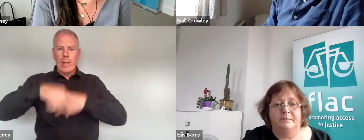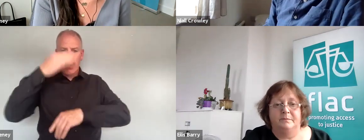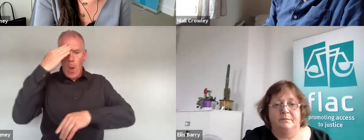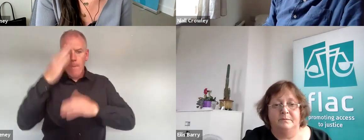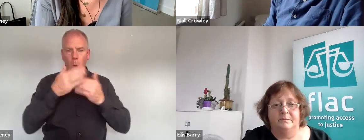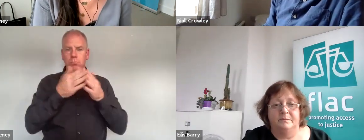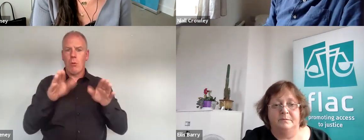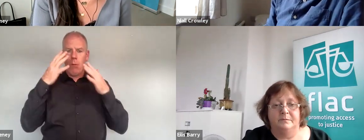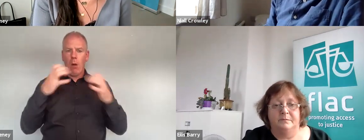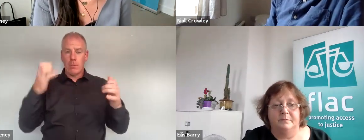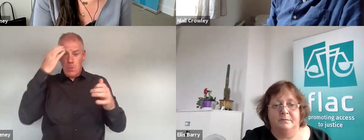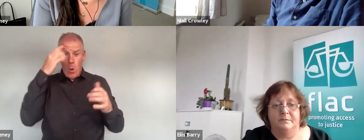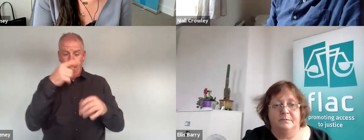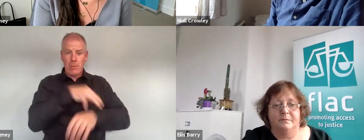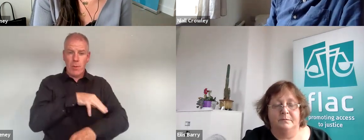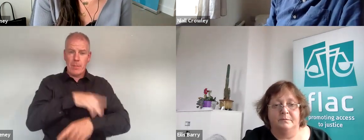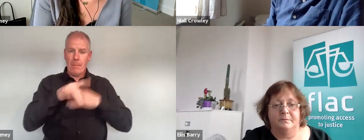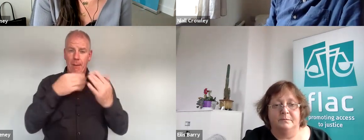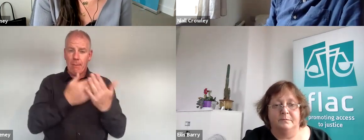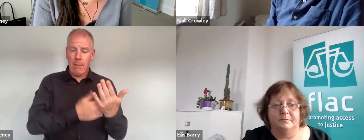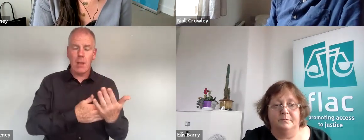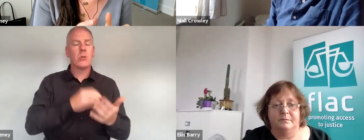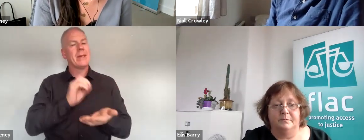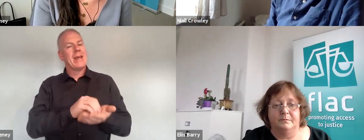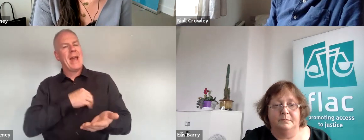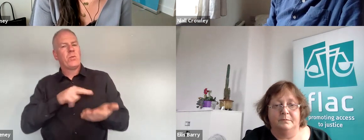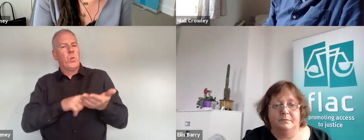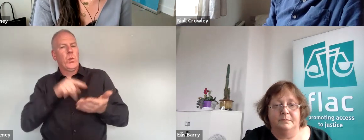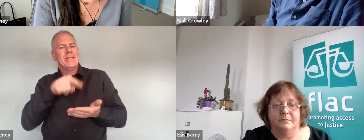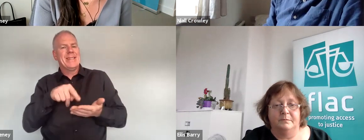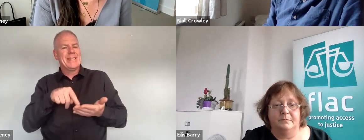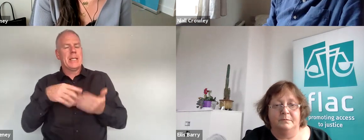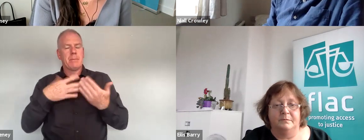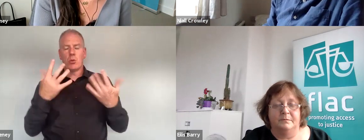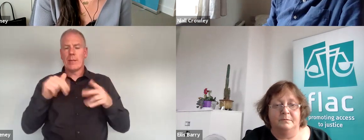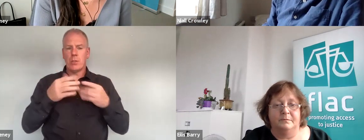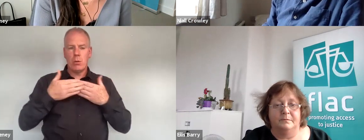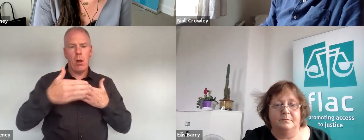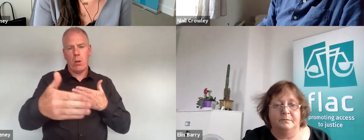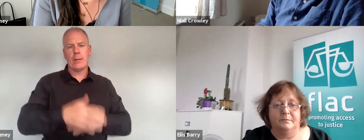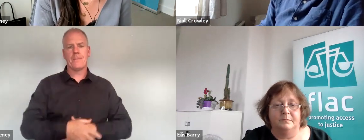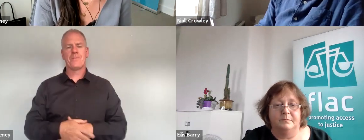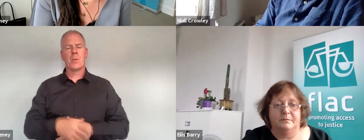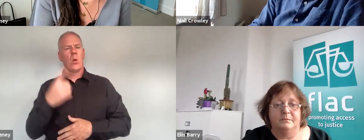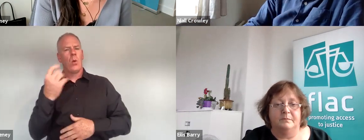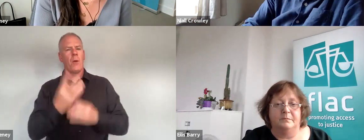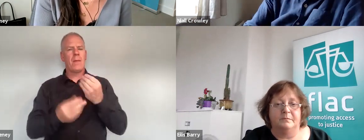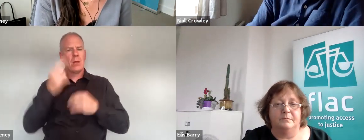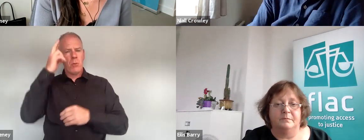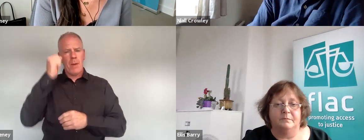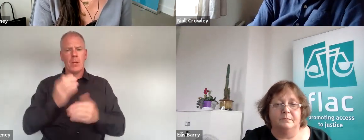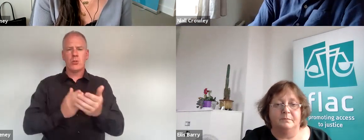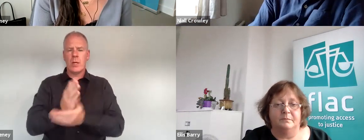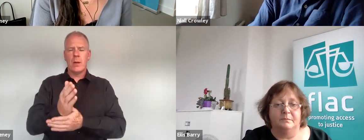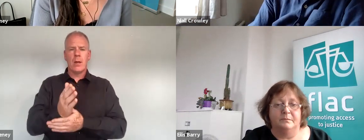wider audience so I think we have to use that and capitalise on it I mean I think the other thing that would come to mind immediately is